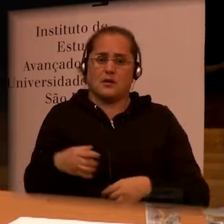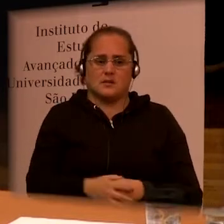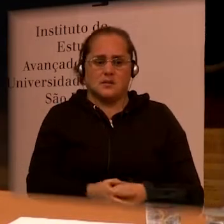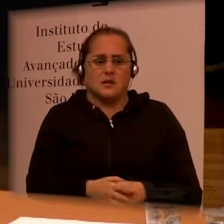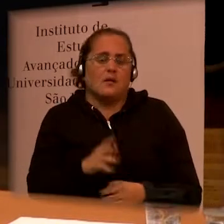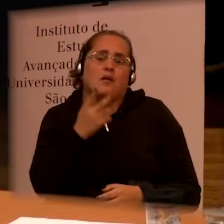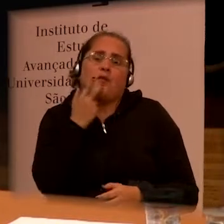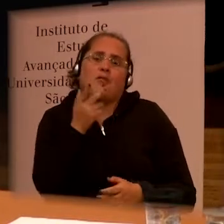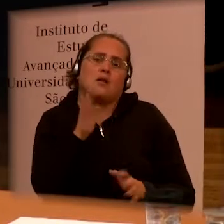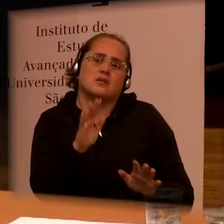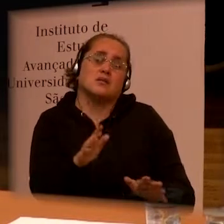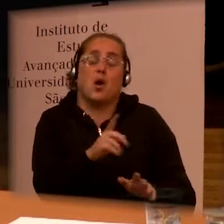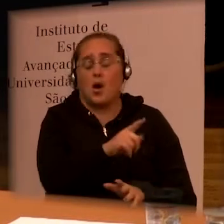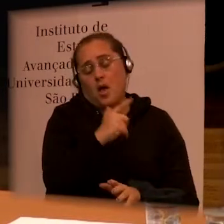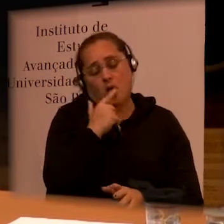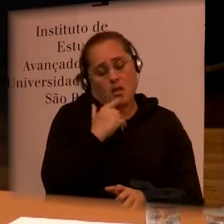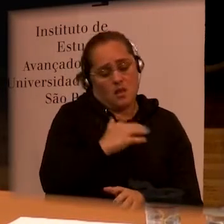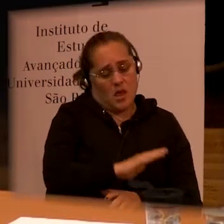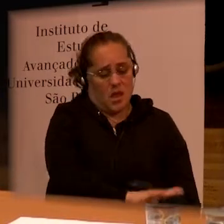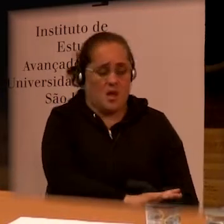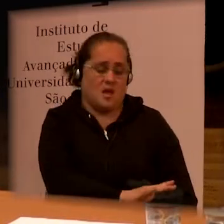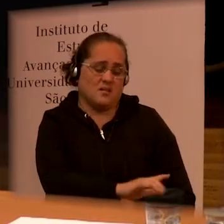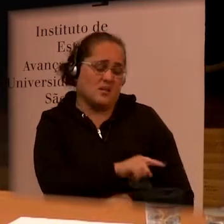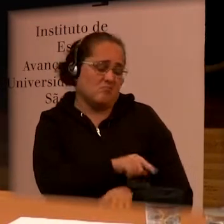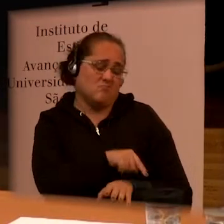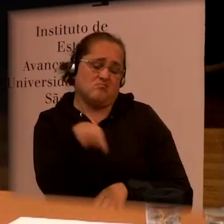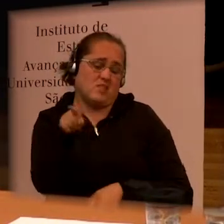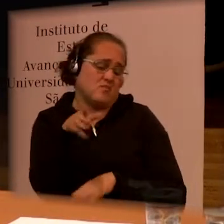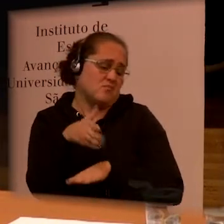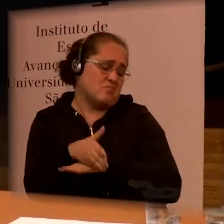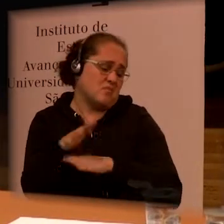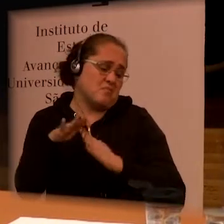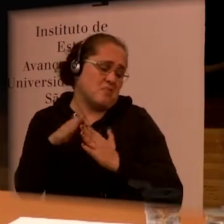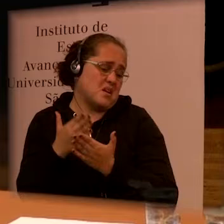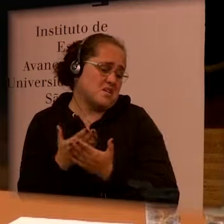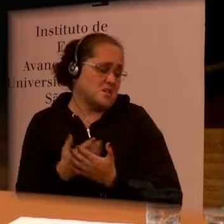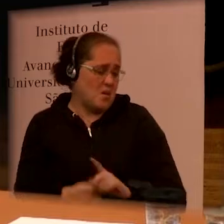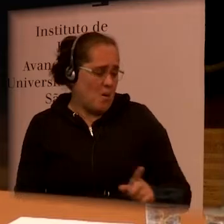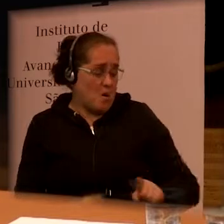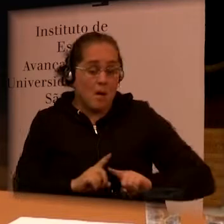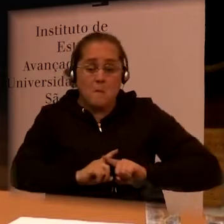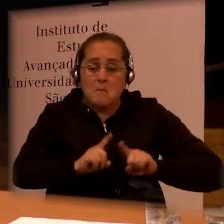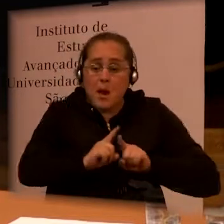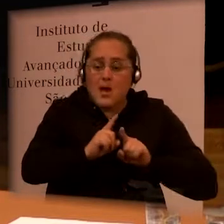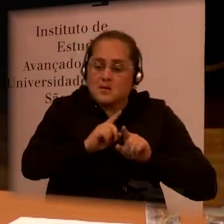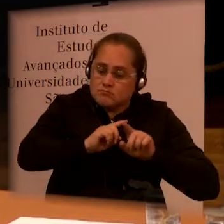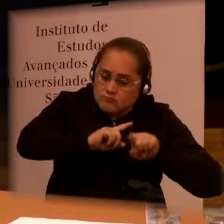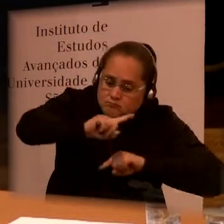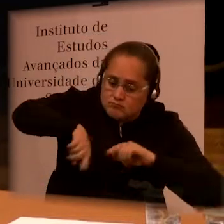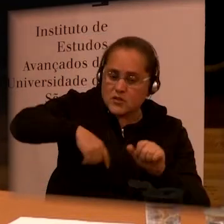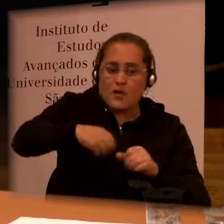but this is how we can get them to school because that's much more motivating to see change happen